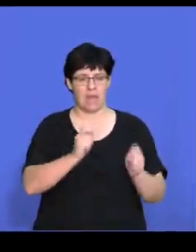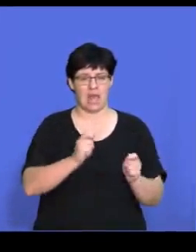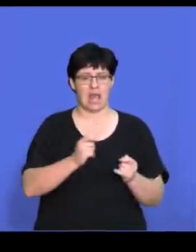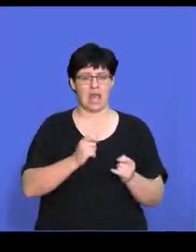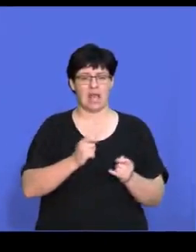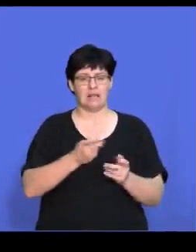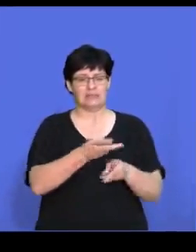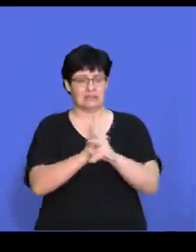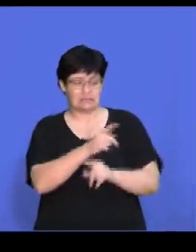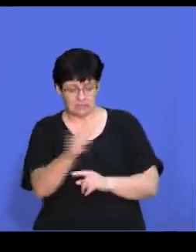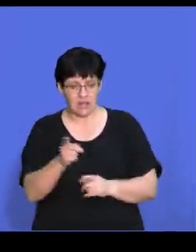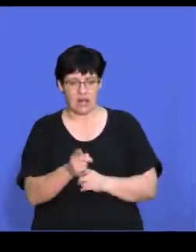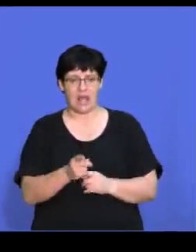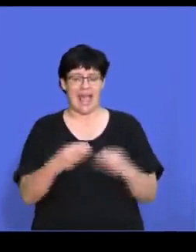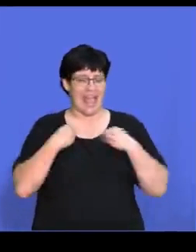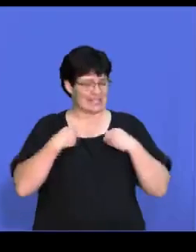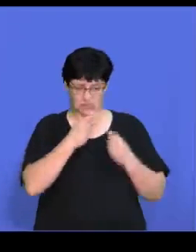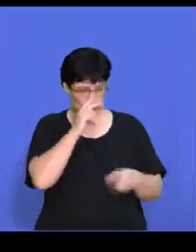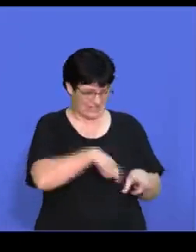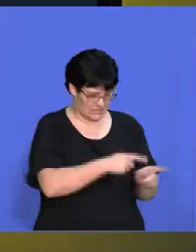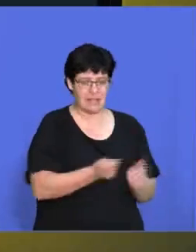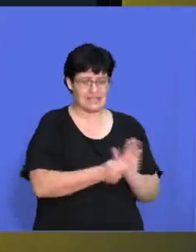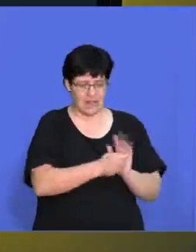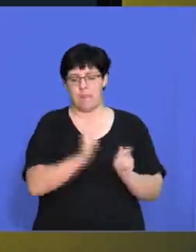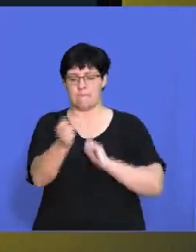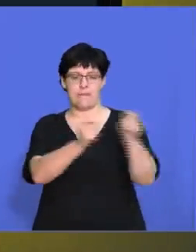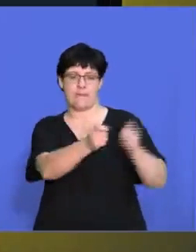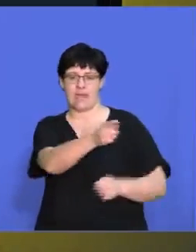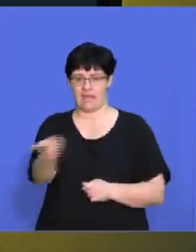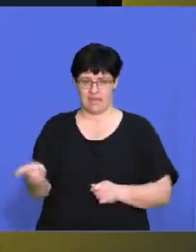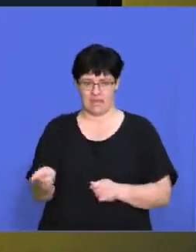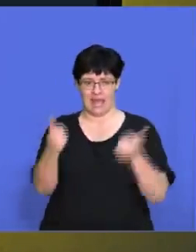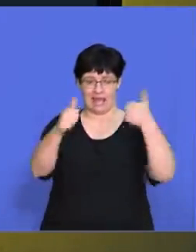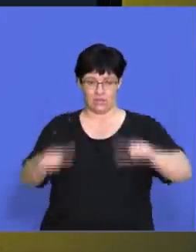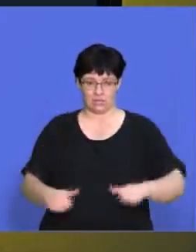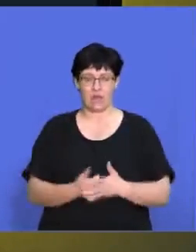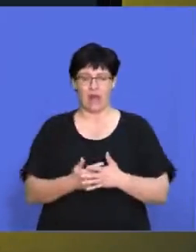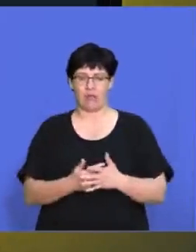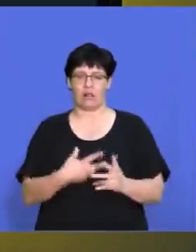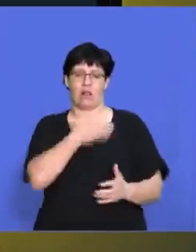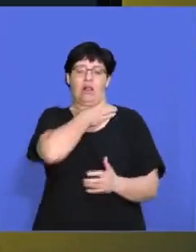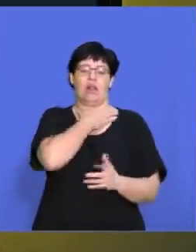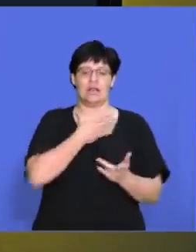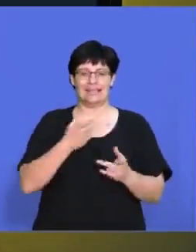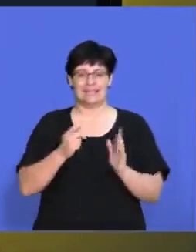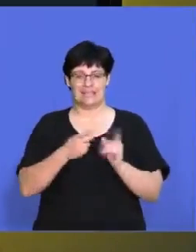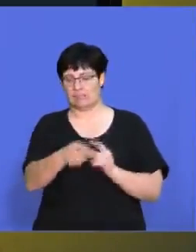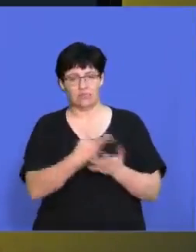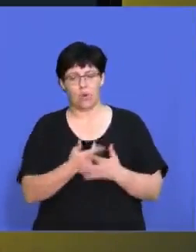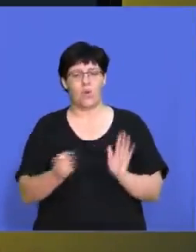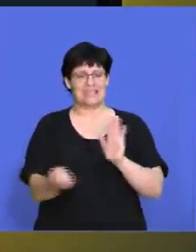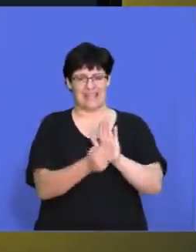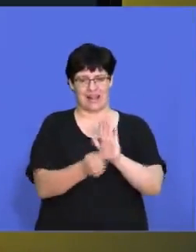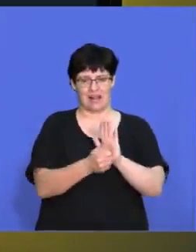unproductive assets. Right. To to ensure that we aren't in a in a massive debt trap. So we sell off a whole bunch